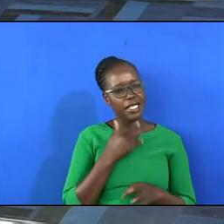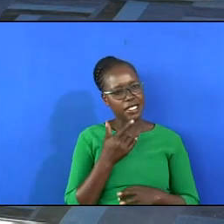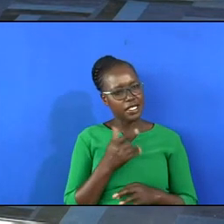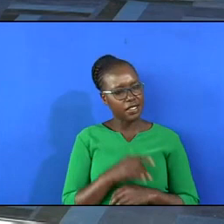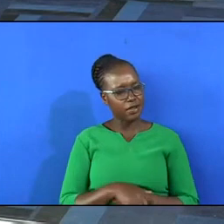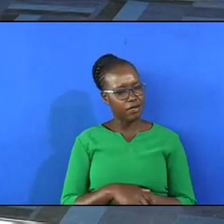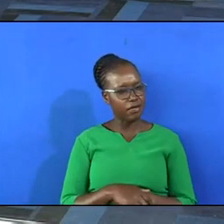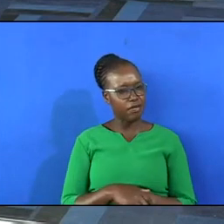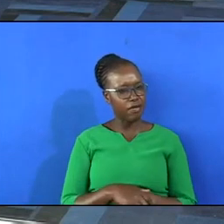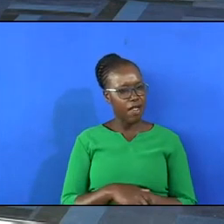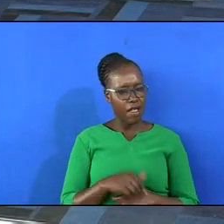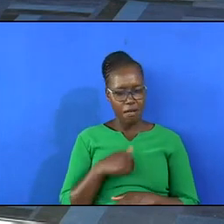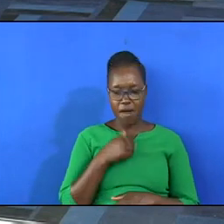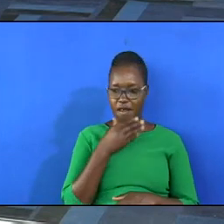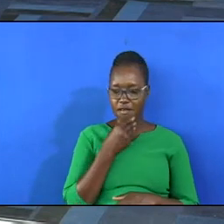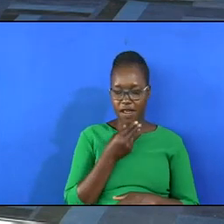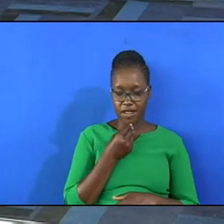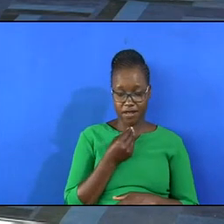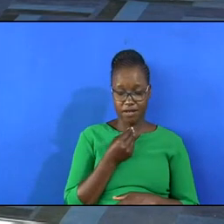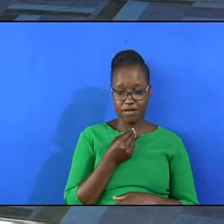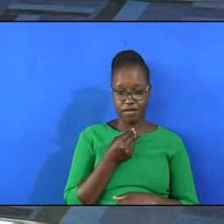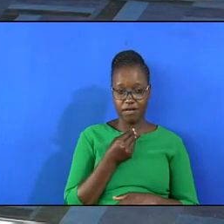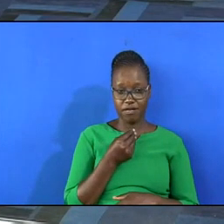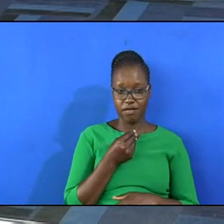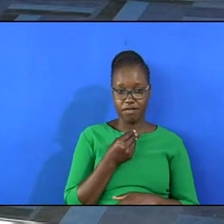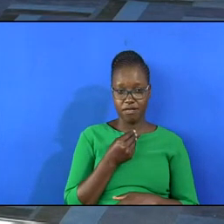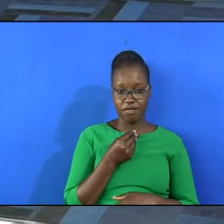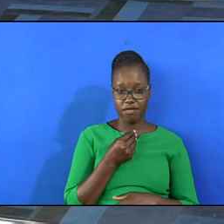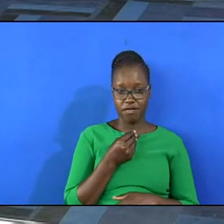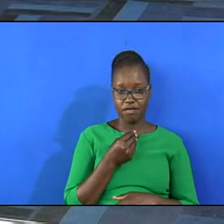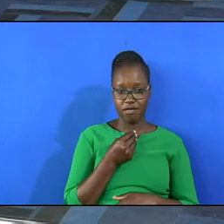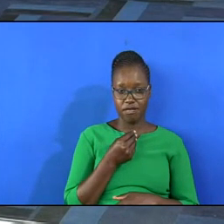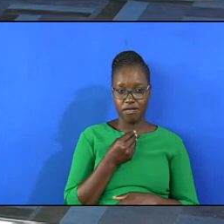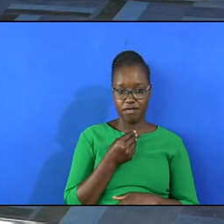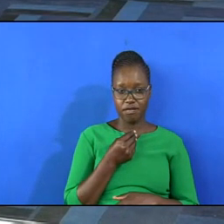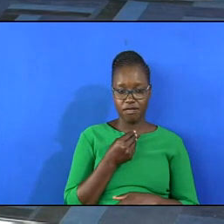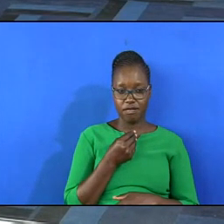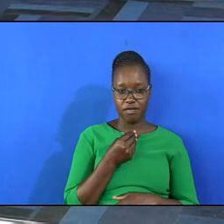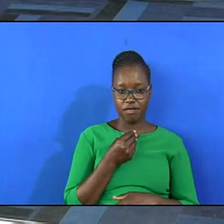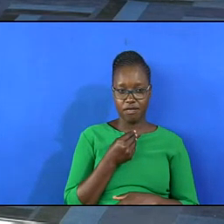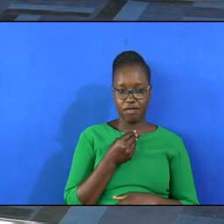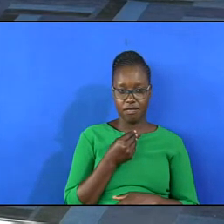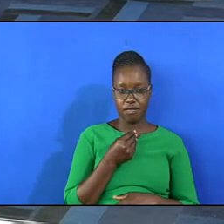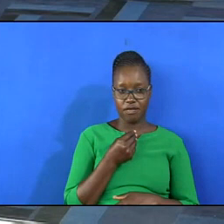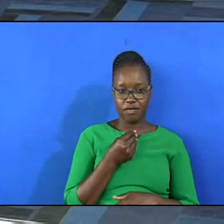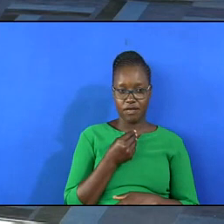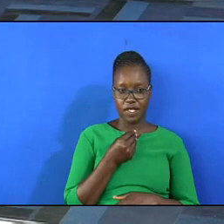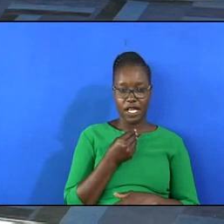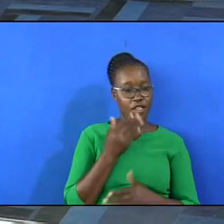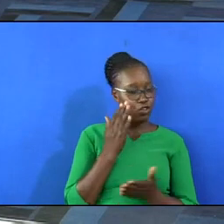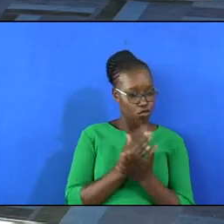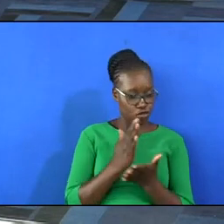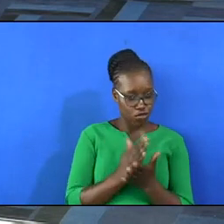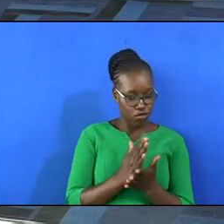my father is really a disciple of Christ.